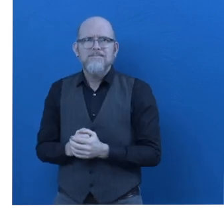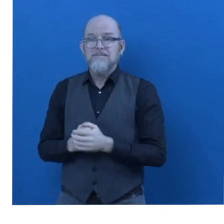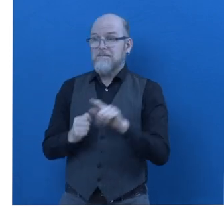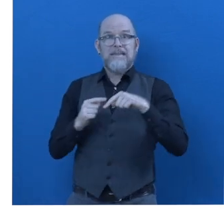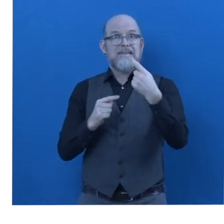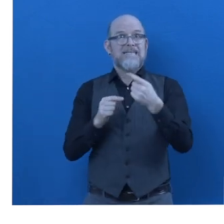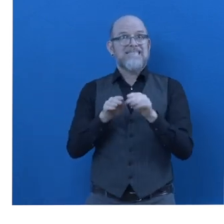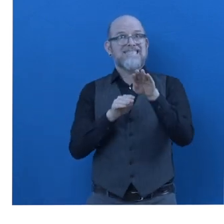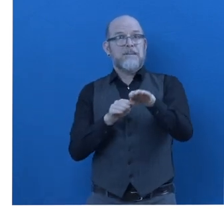guideline for inclusion?